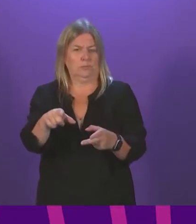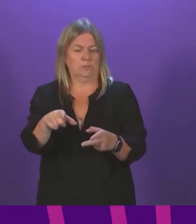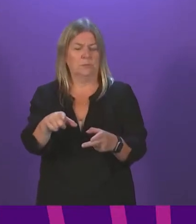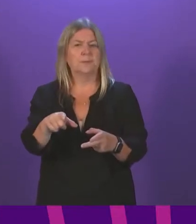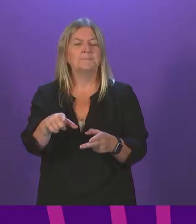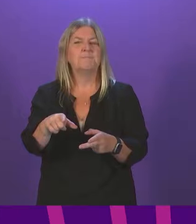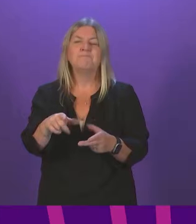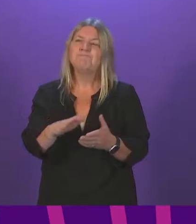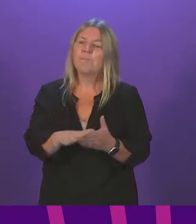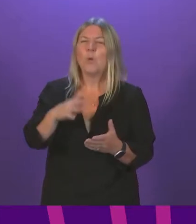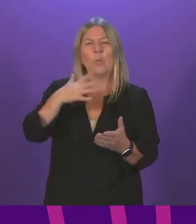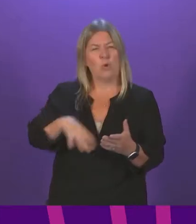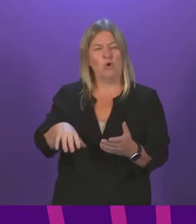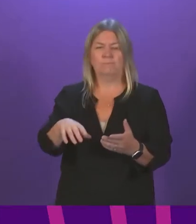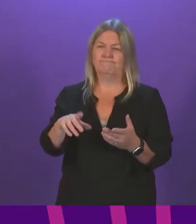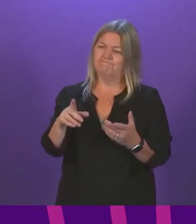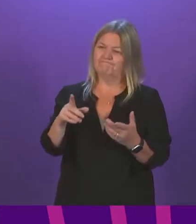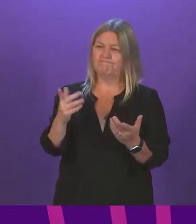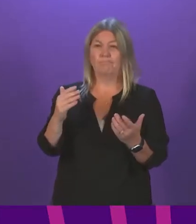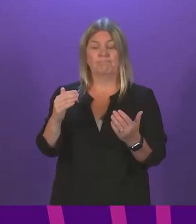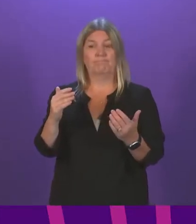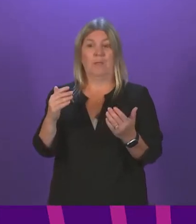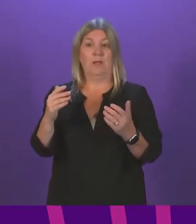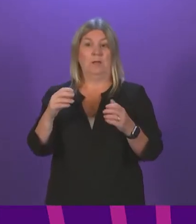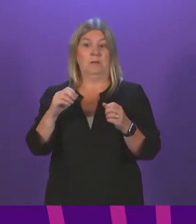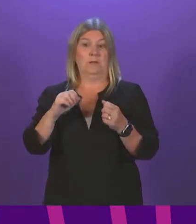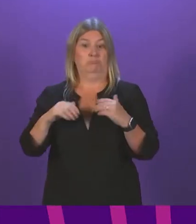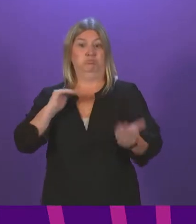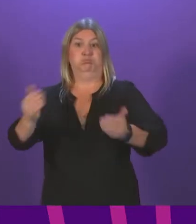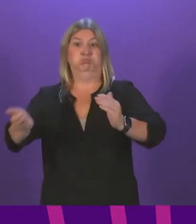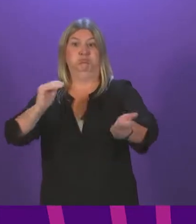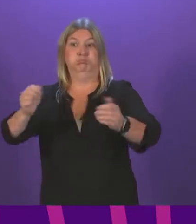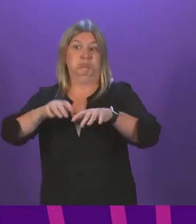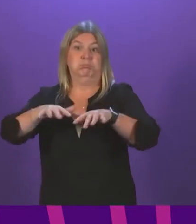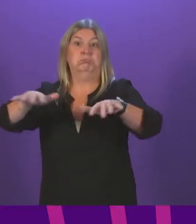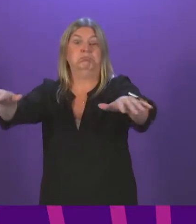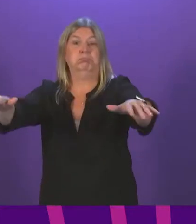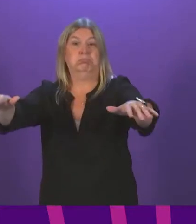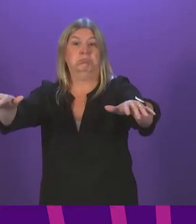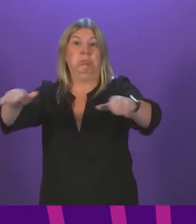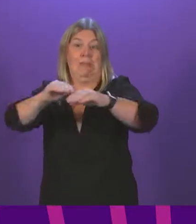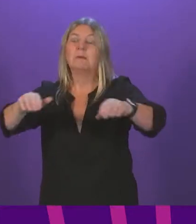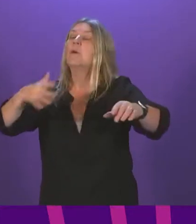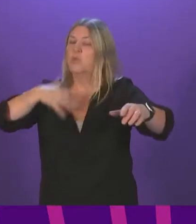is to try to reduce the level of transmission that is possible because of the protection of double